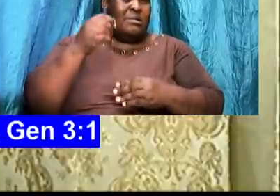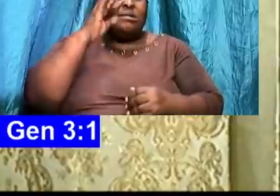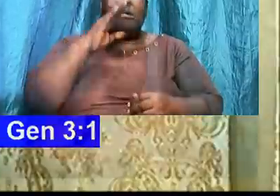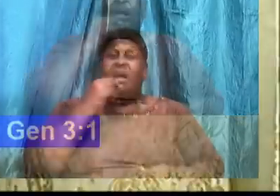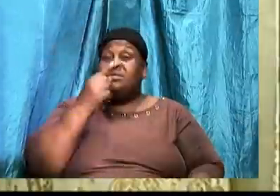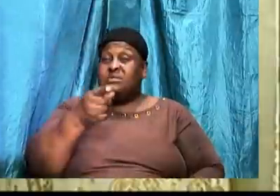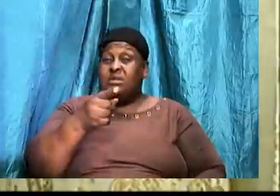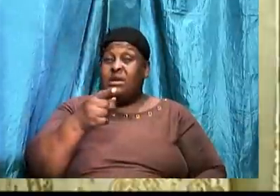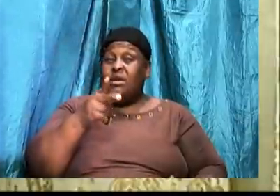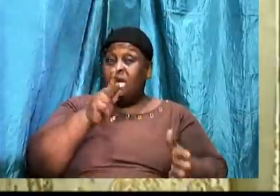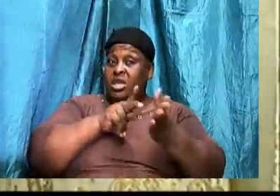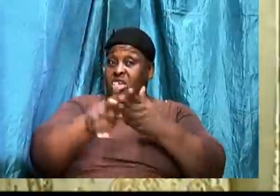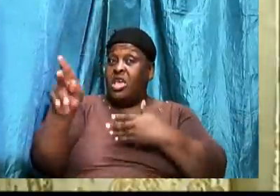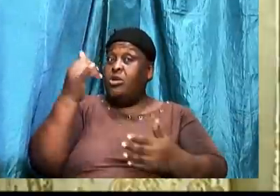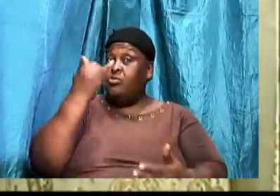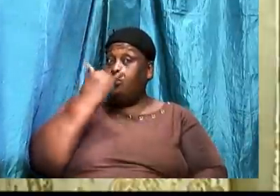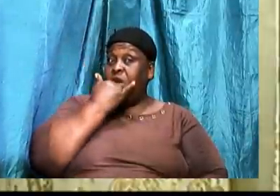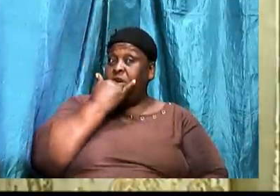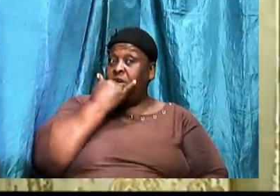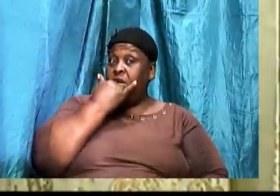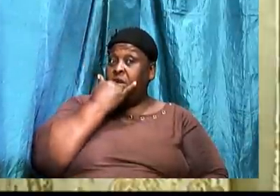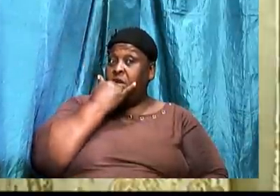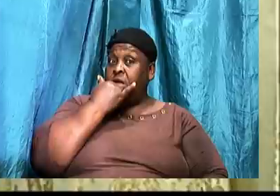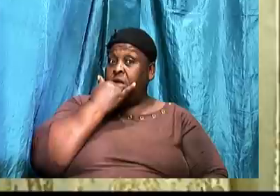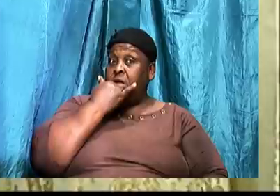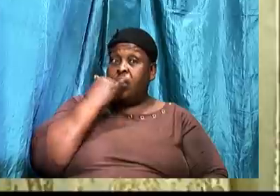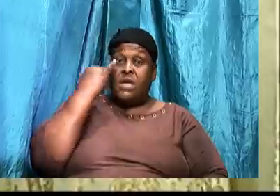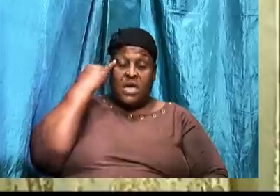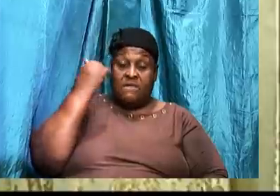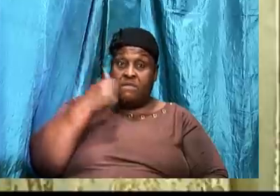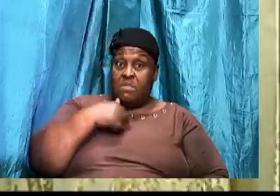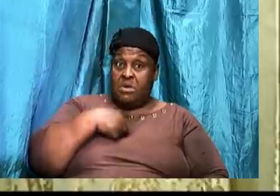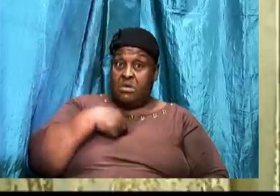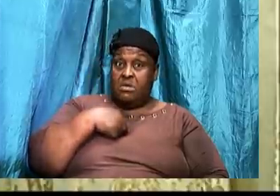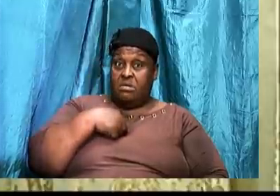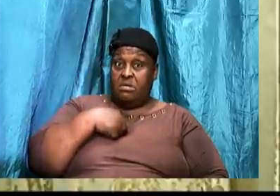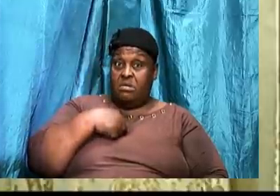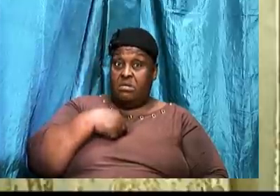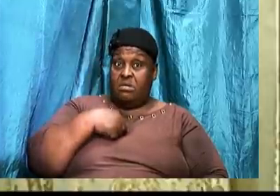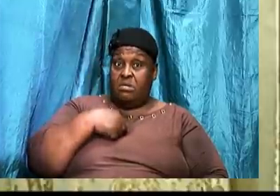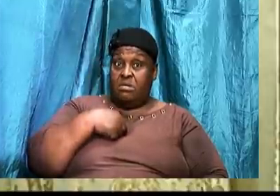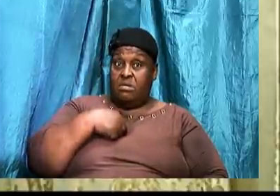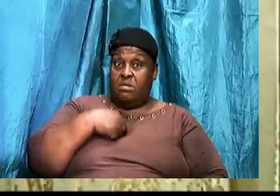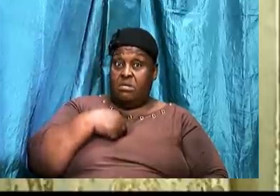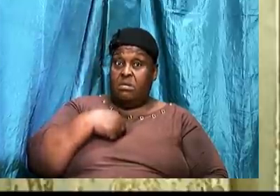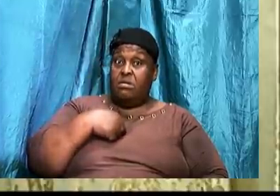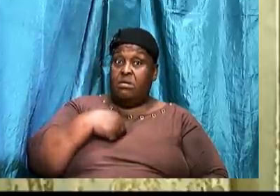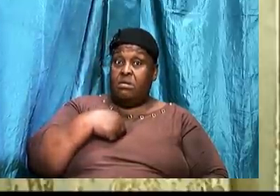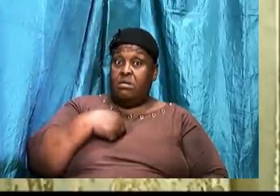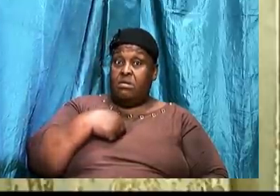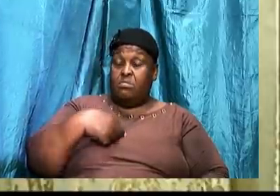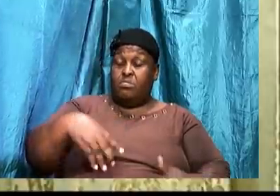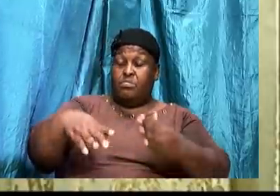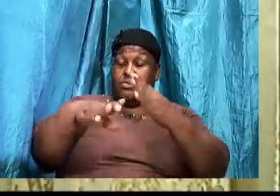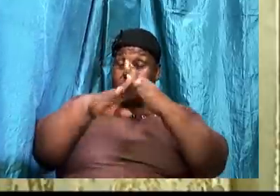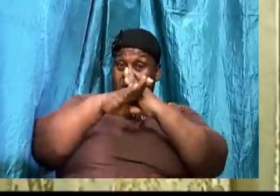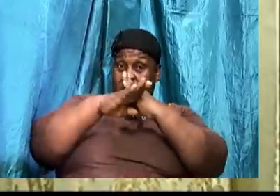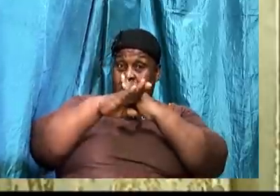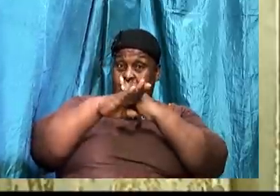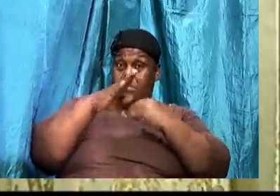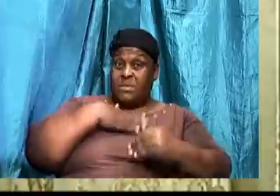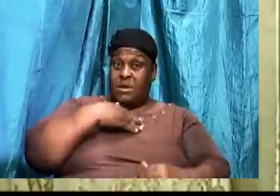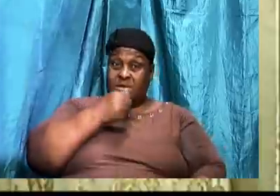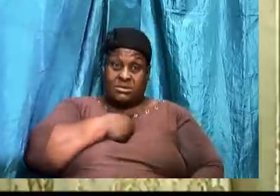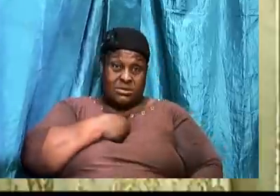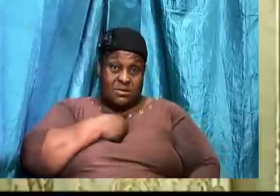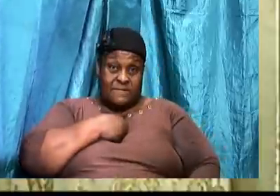If I do it in self defense. Is killing wrong. Once he gets you. To put your spin